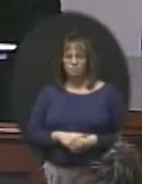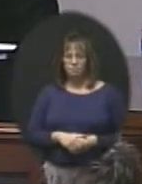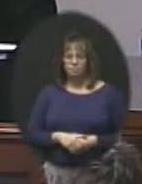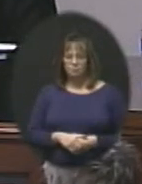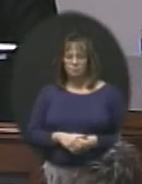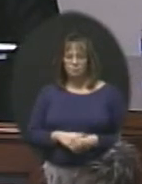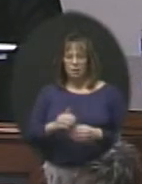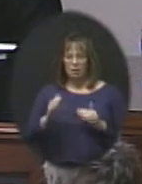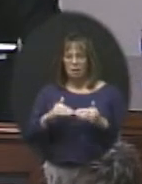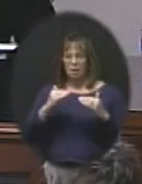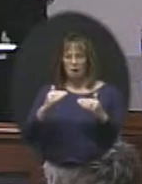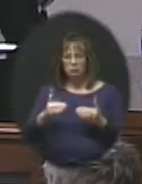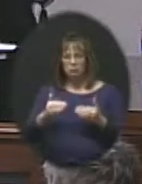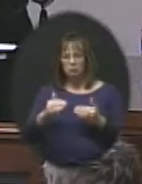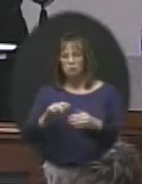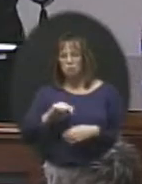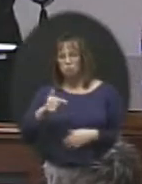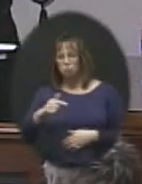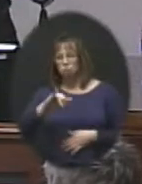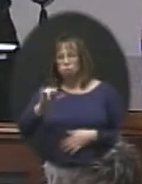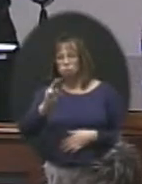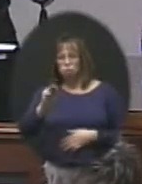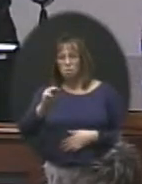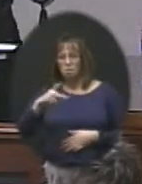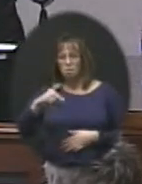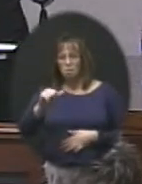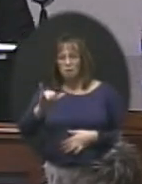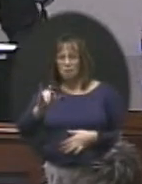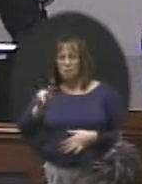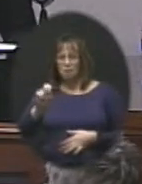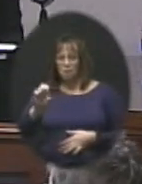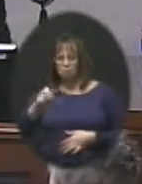And next up, I'm turning it over to Jim Payne and Human Resources.